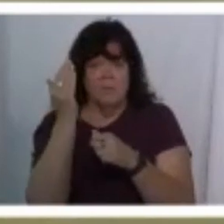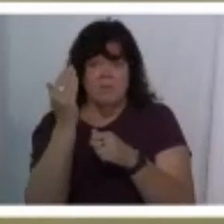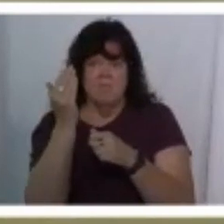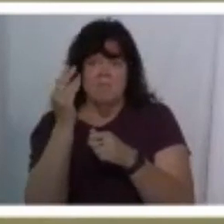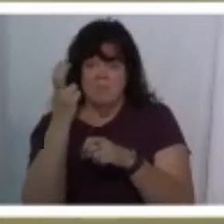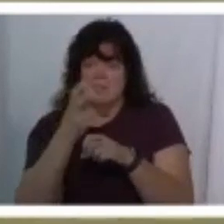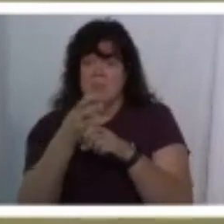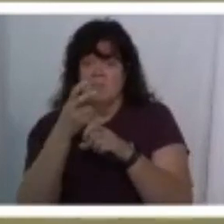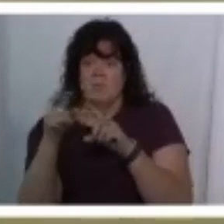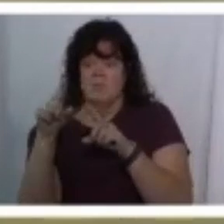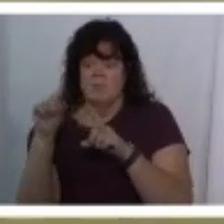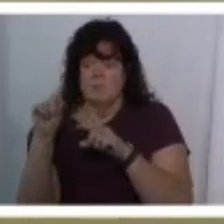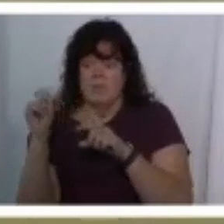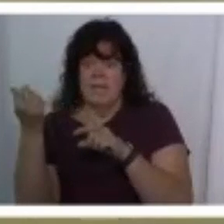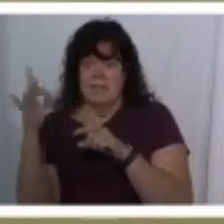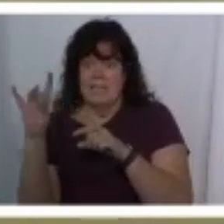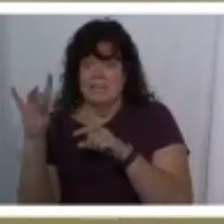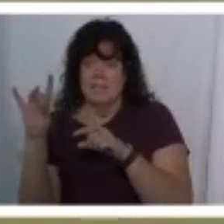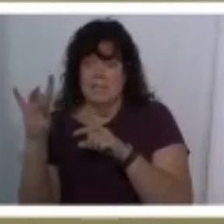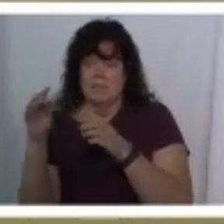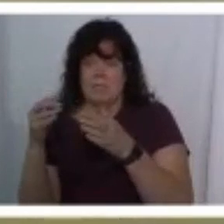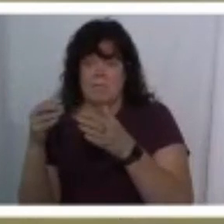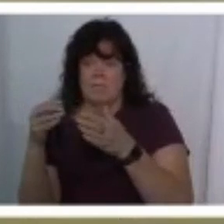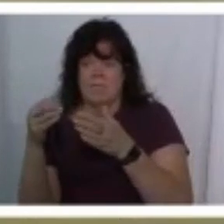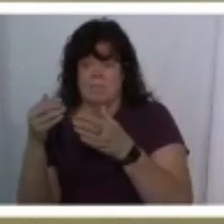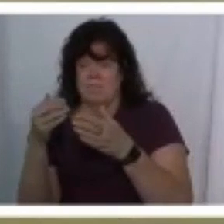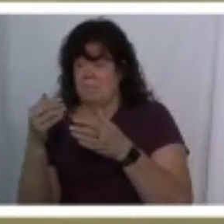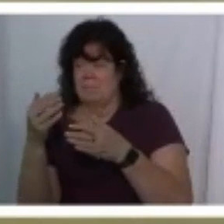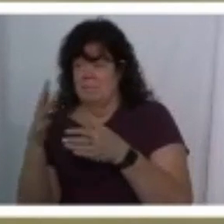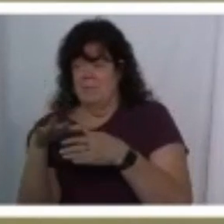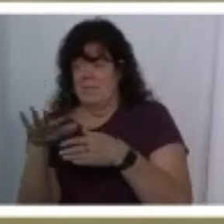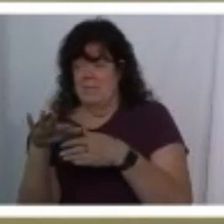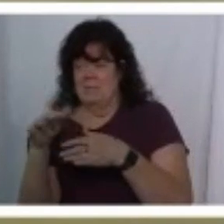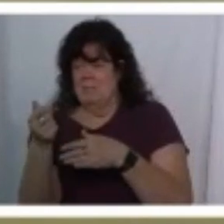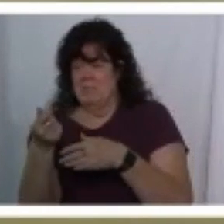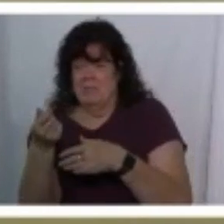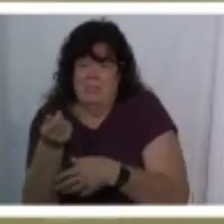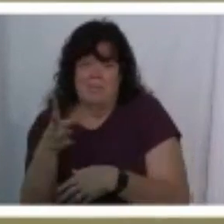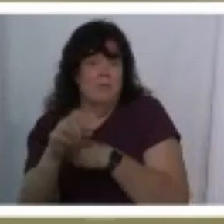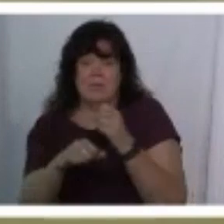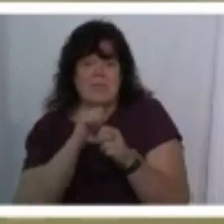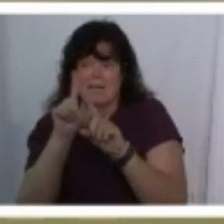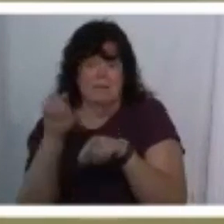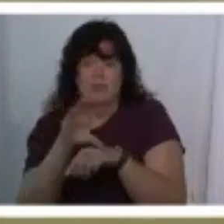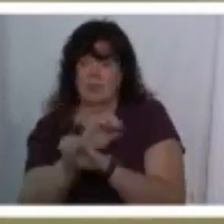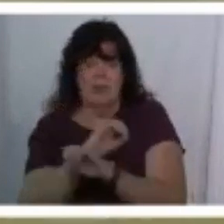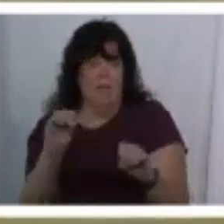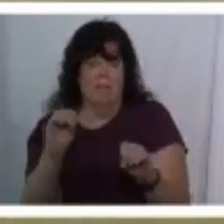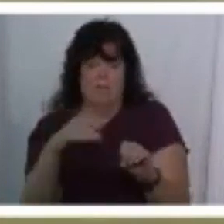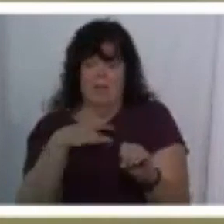hard but that was in 2018 so for a few years um i just didn't go to church because i felt like i couldn't